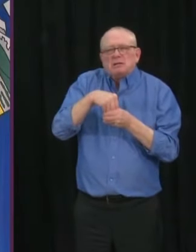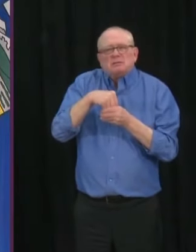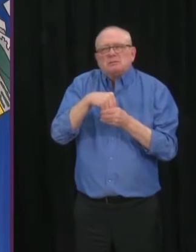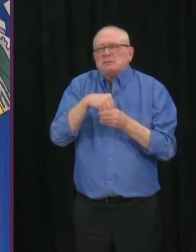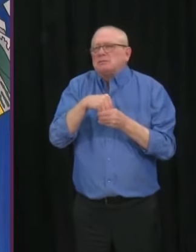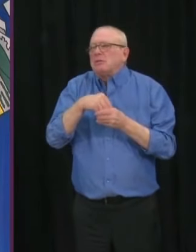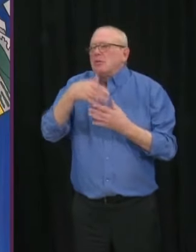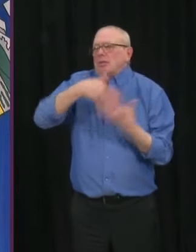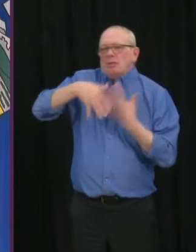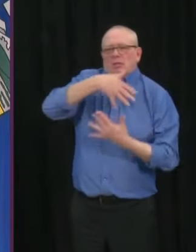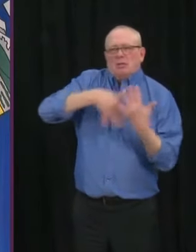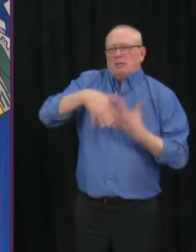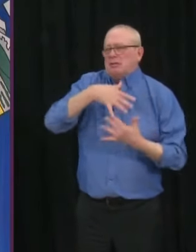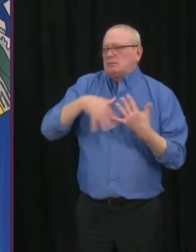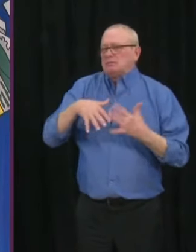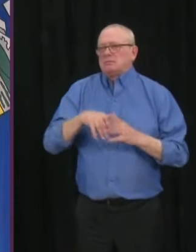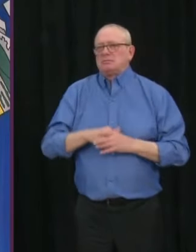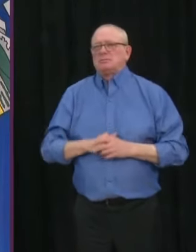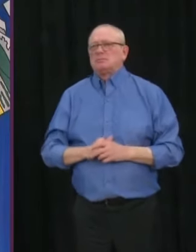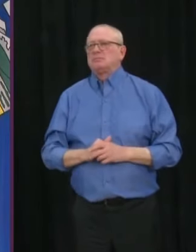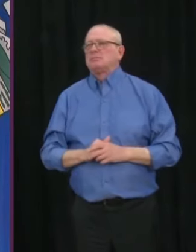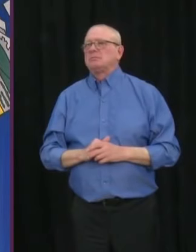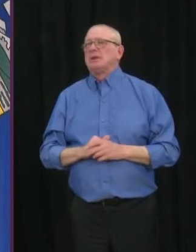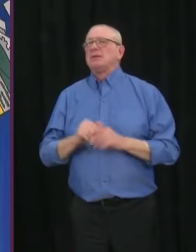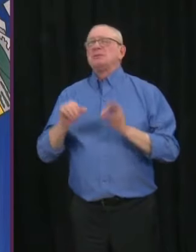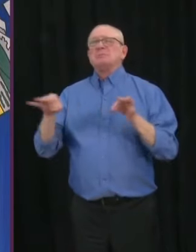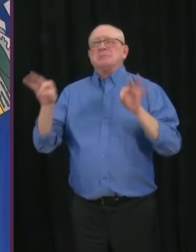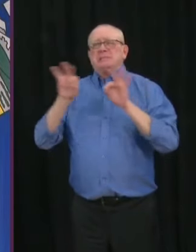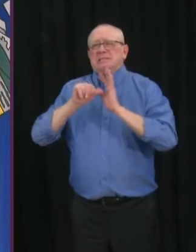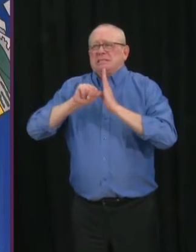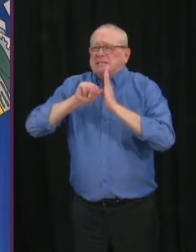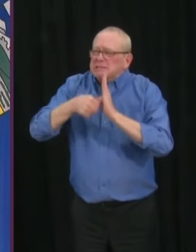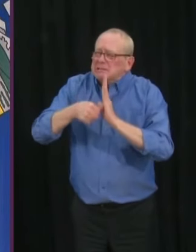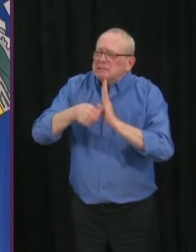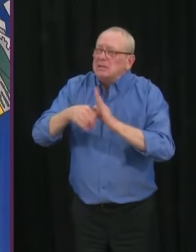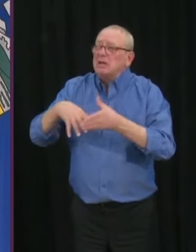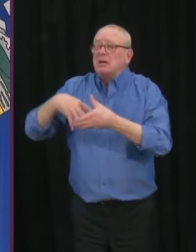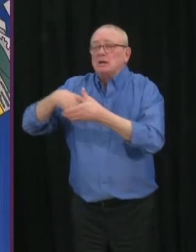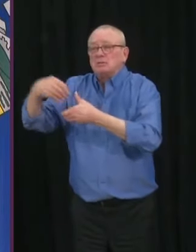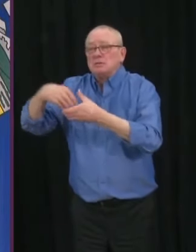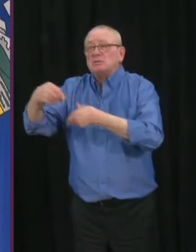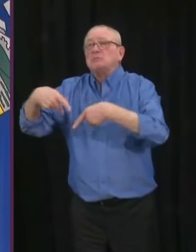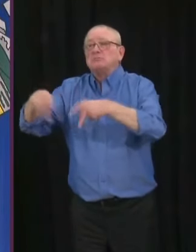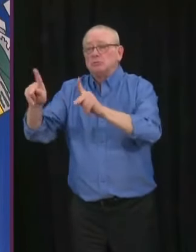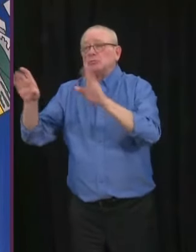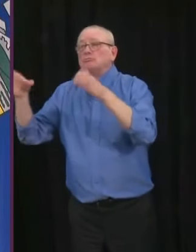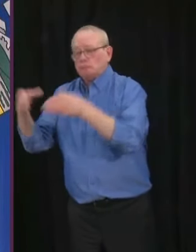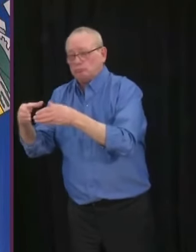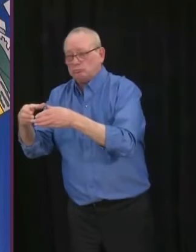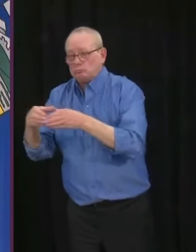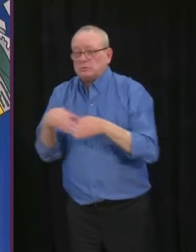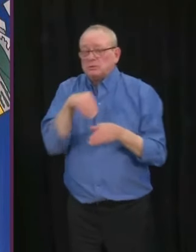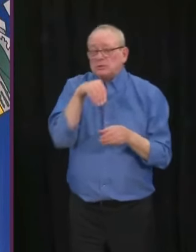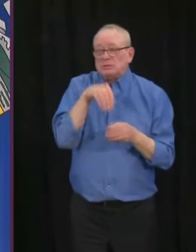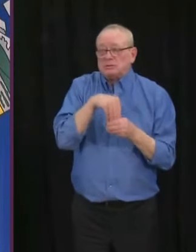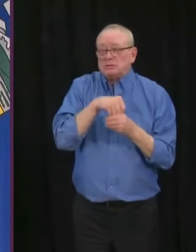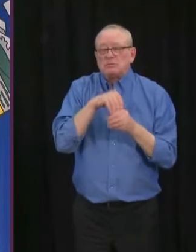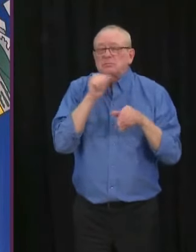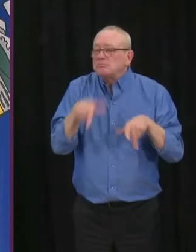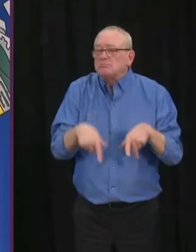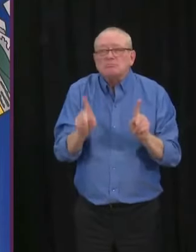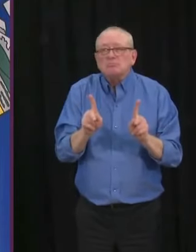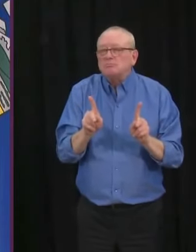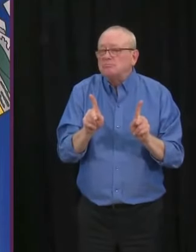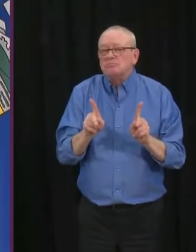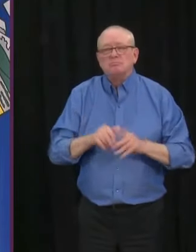Indoor social gatherings, let me be clear, are still not allowed. Also, starting January 18th, personal